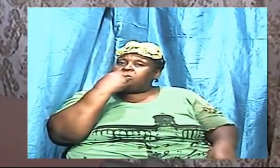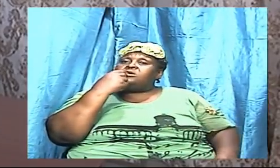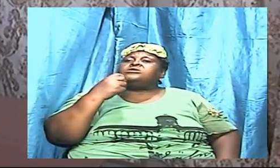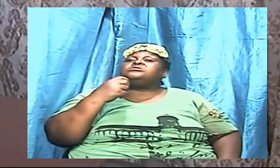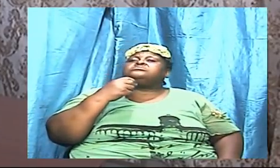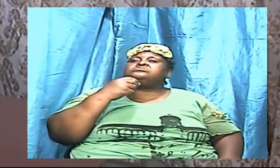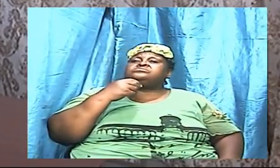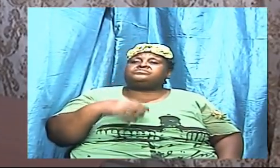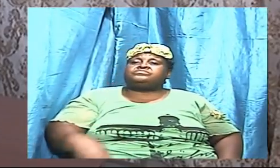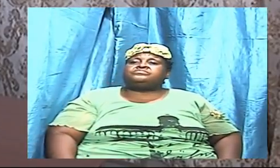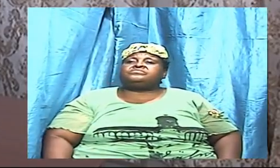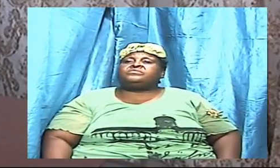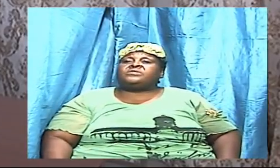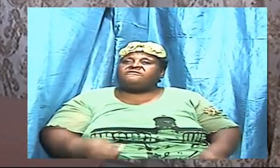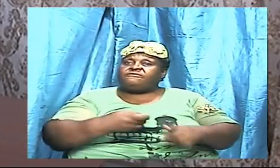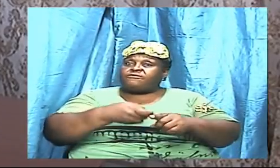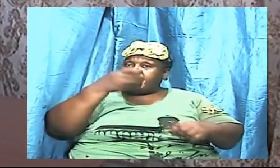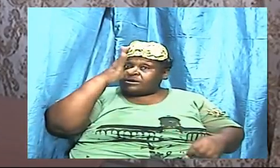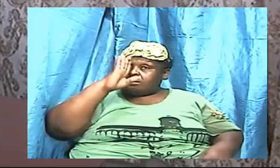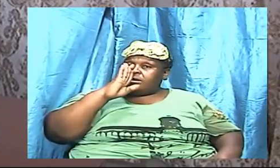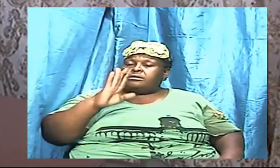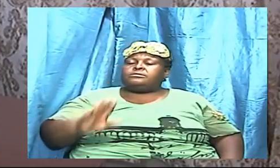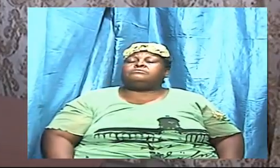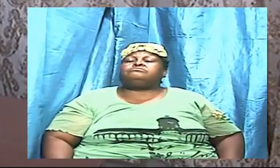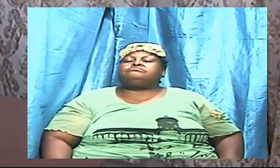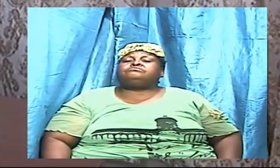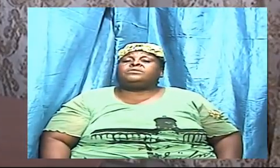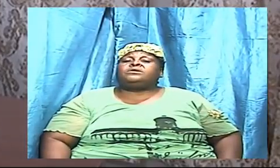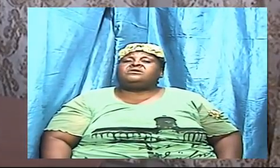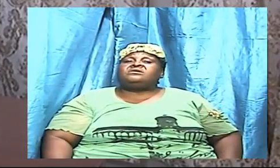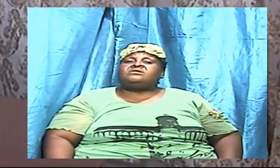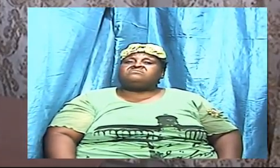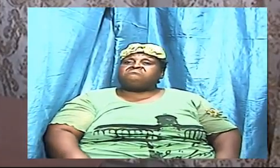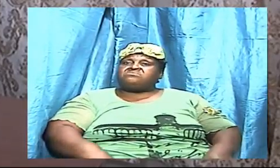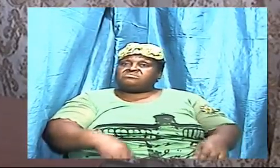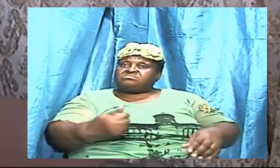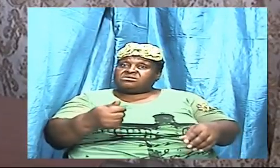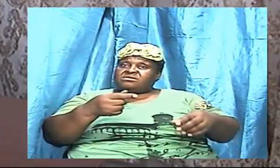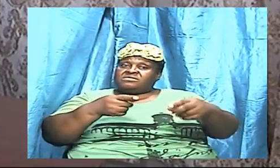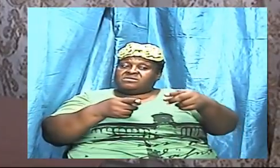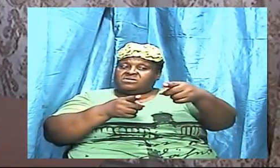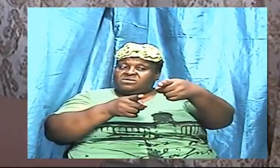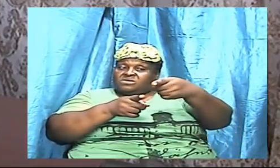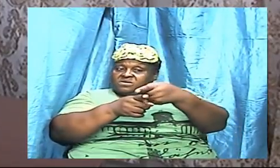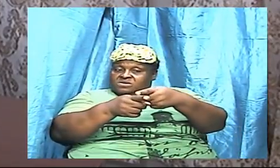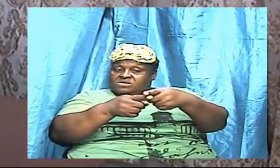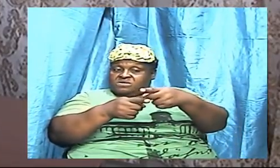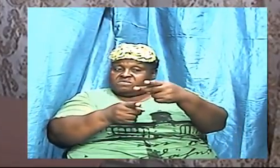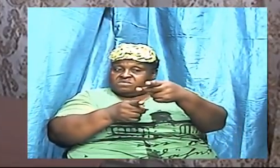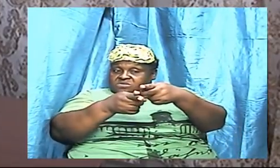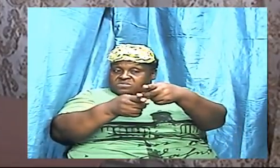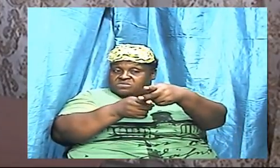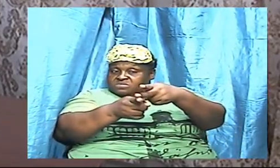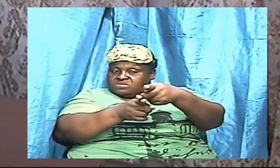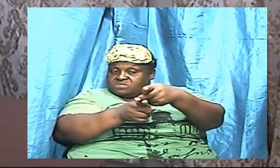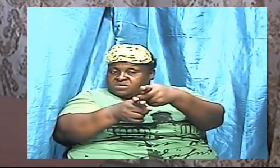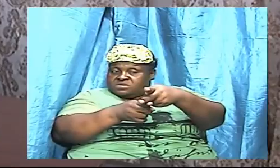straight from god the other side which is the other mouth